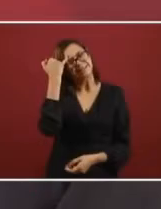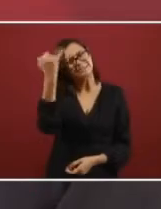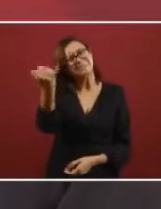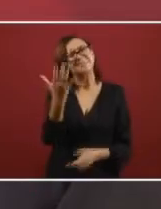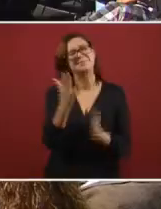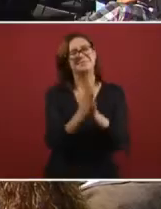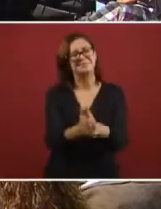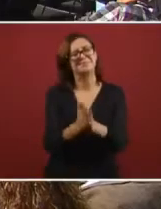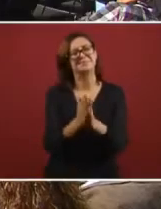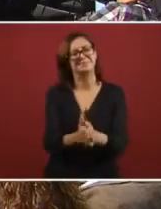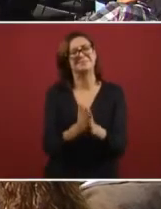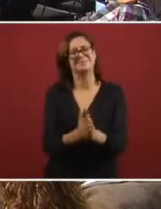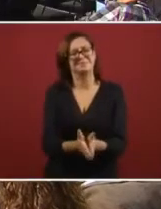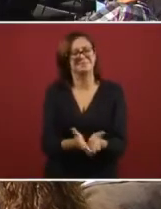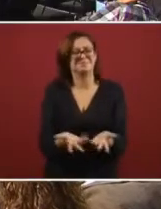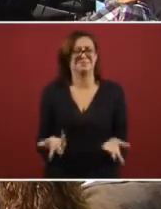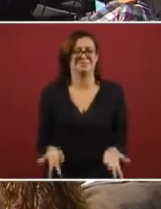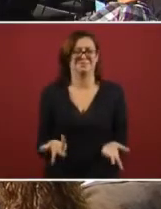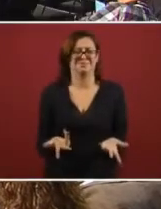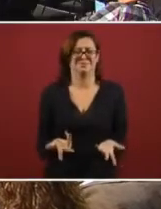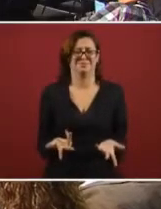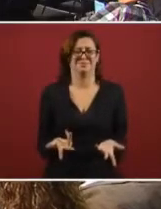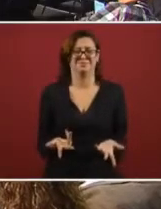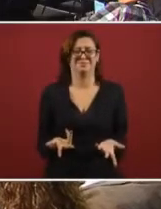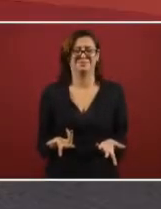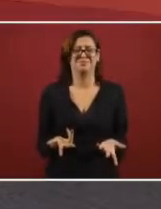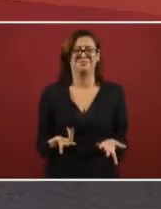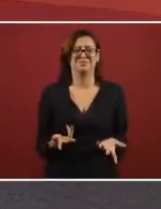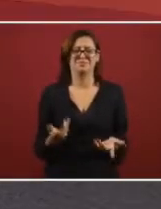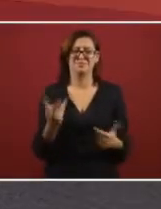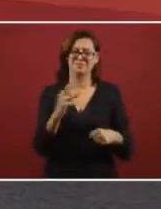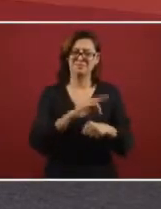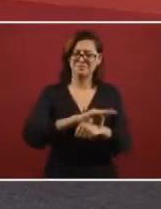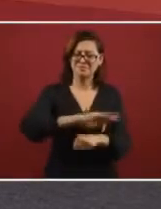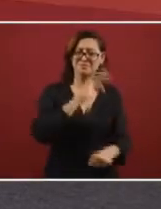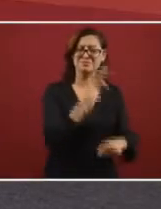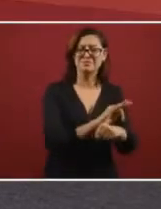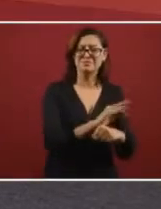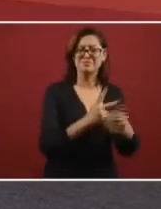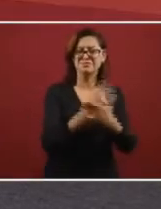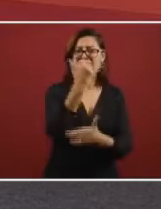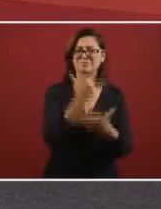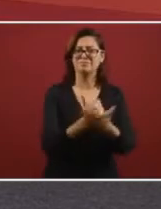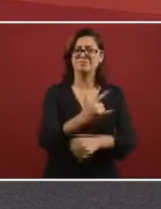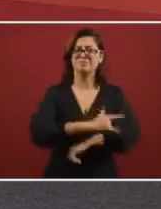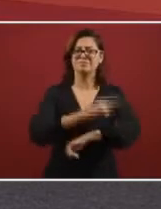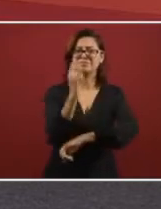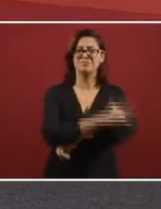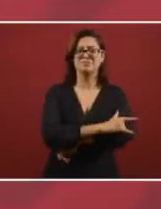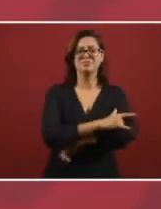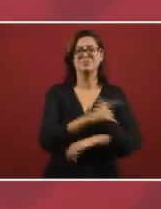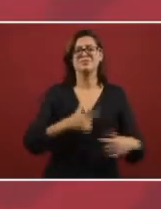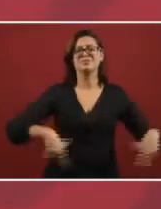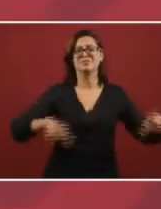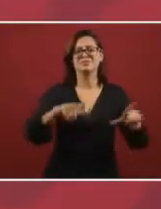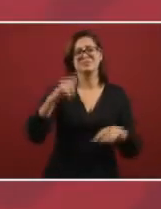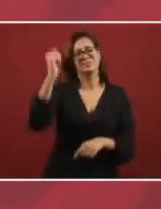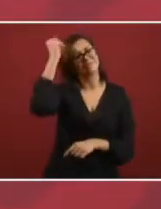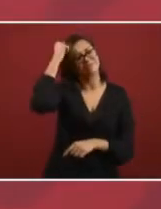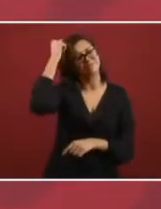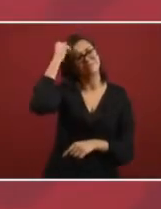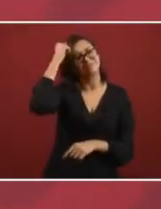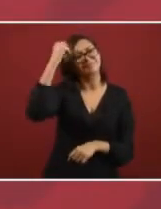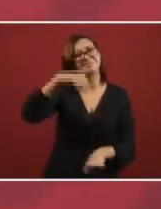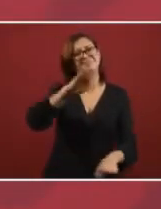the project of the airport in the